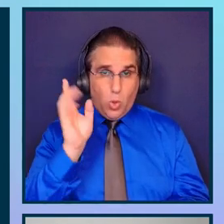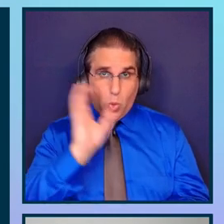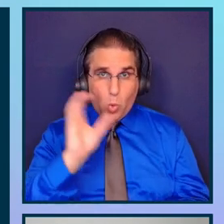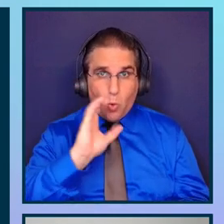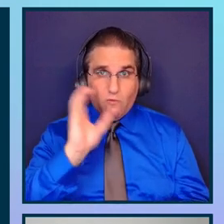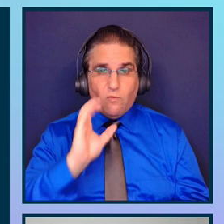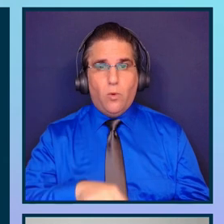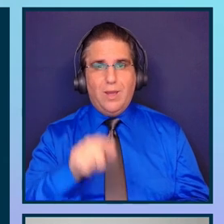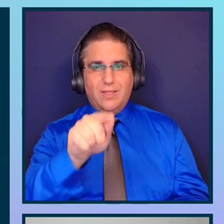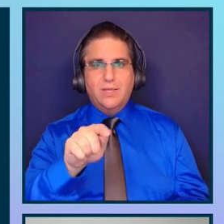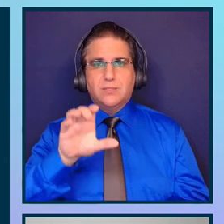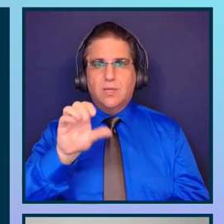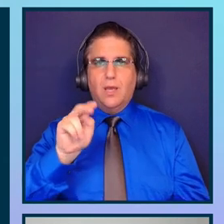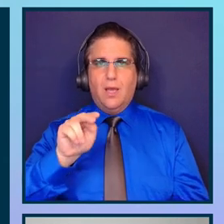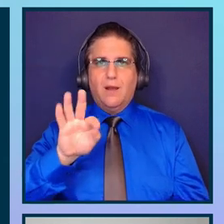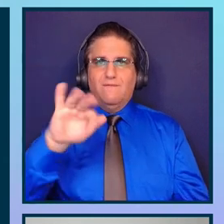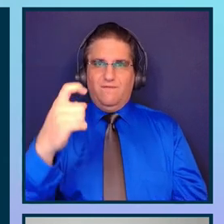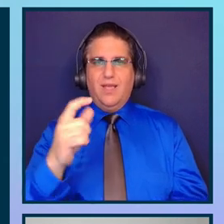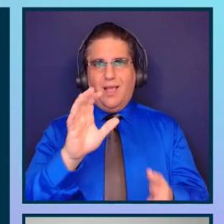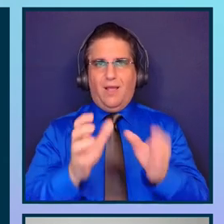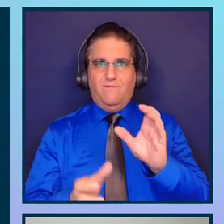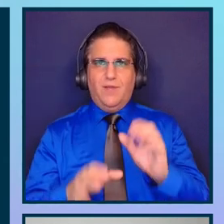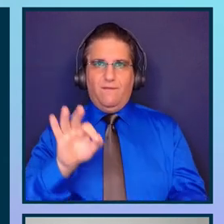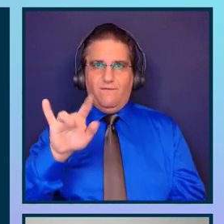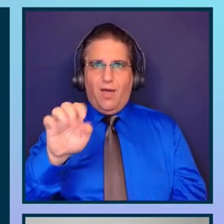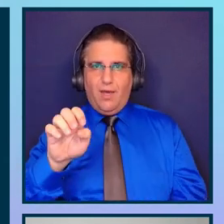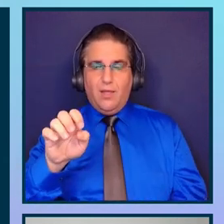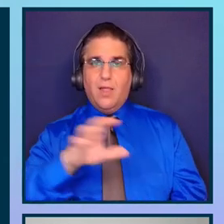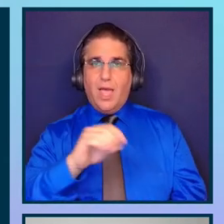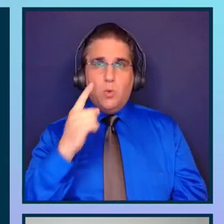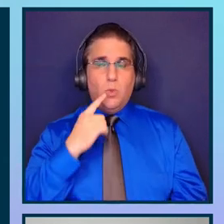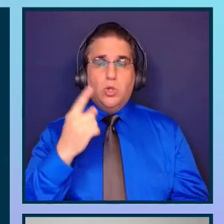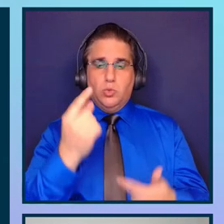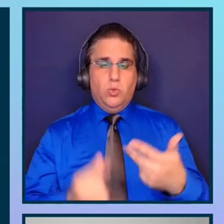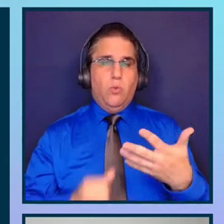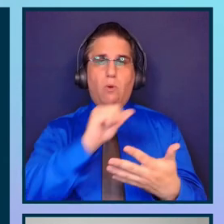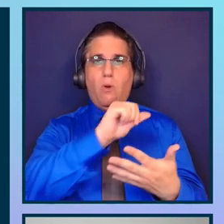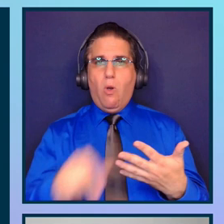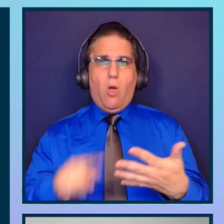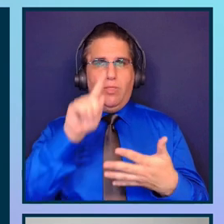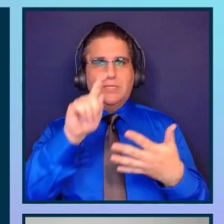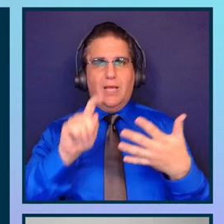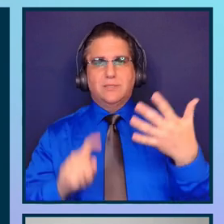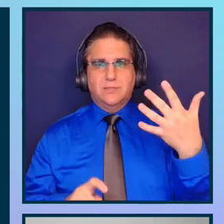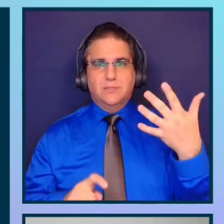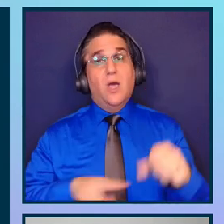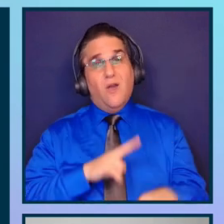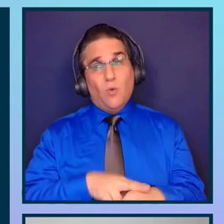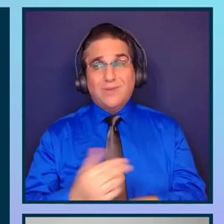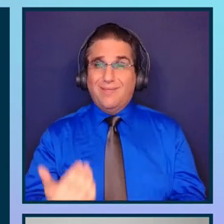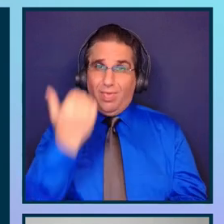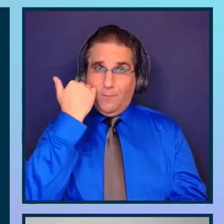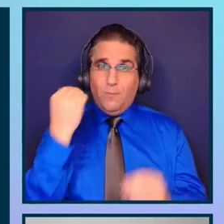config file. This is going to perform all the tests. Of course, it's going to take a bit more time because